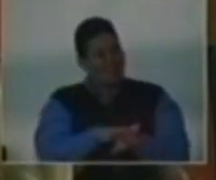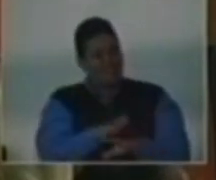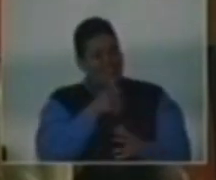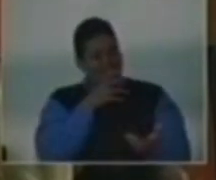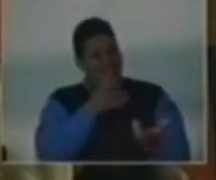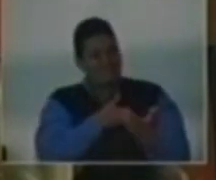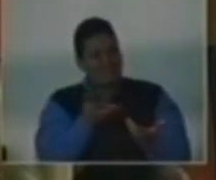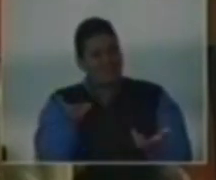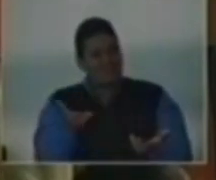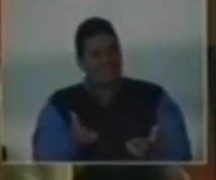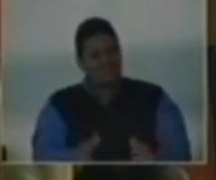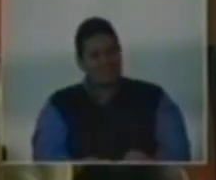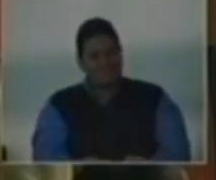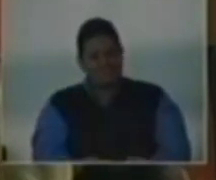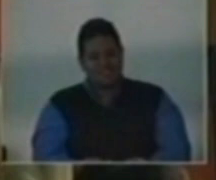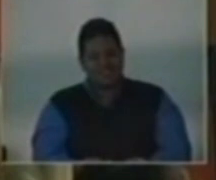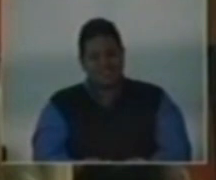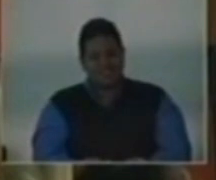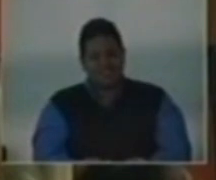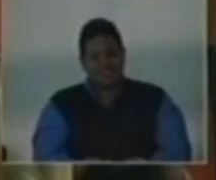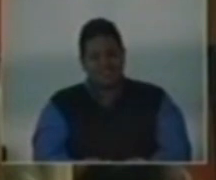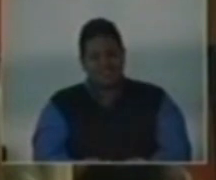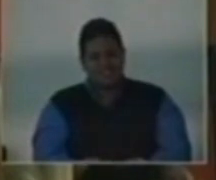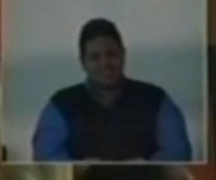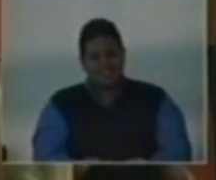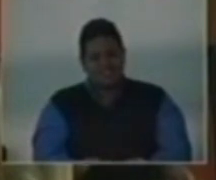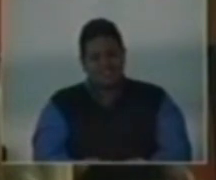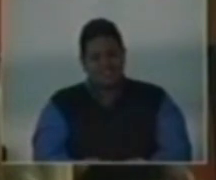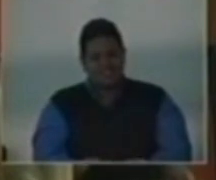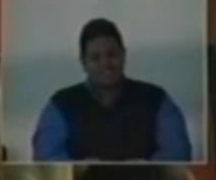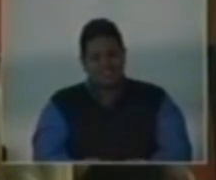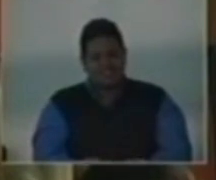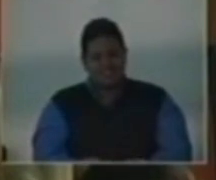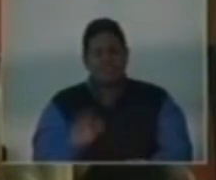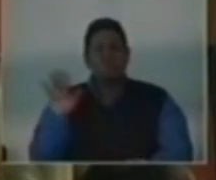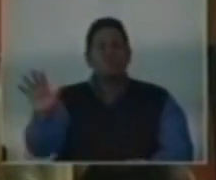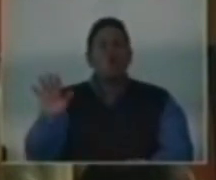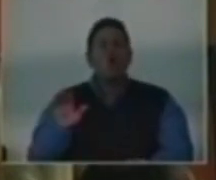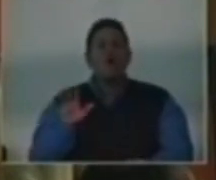Your founder, Norman Manley,